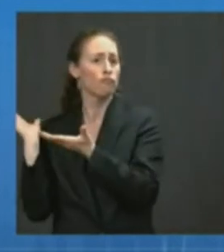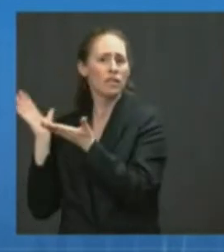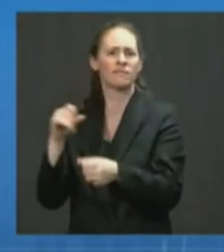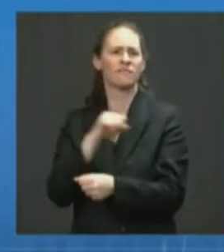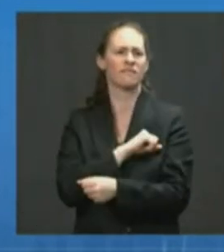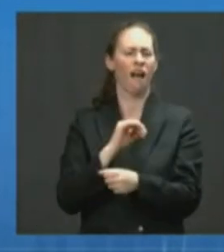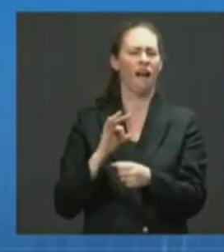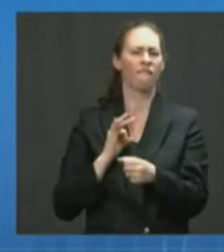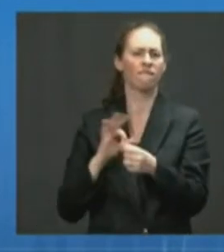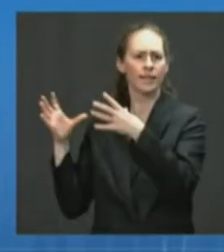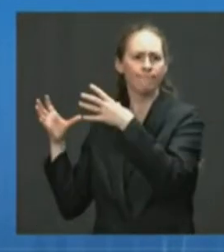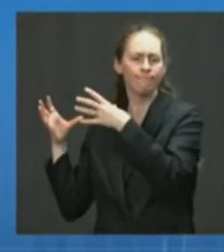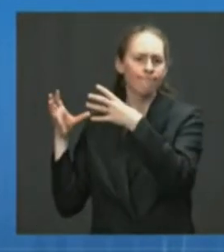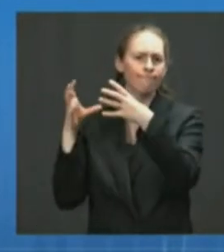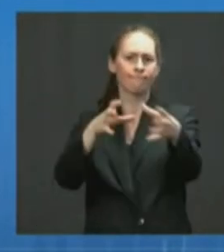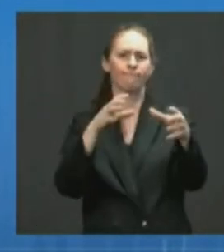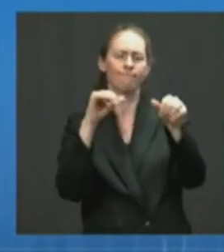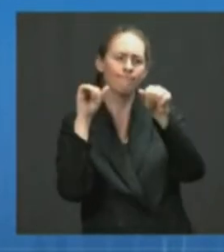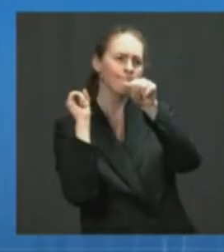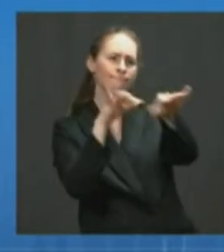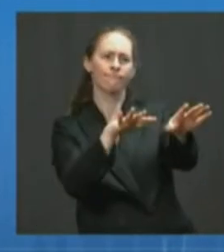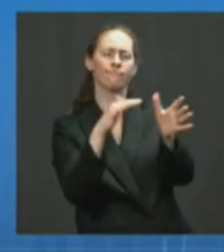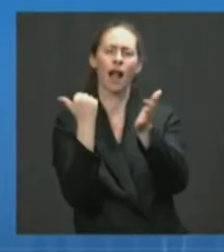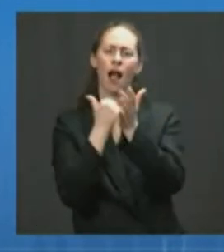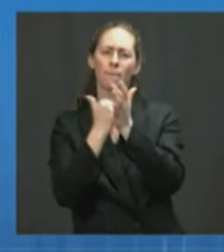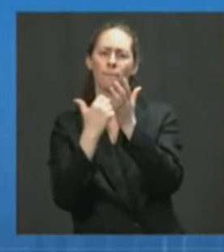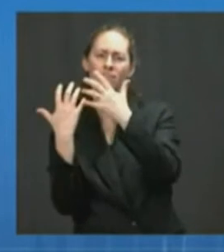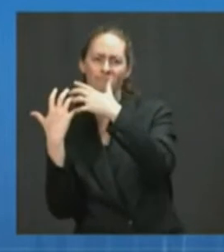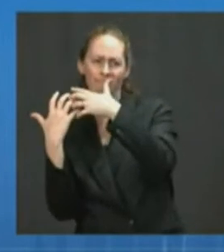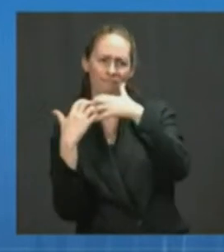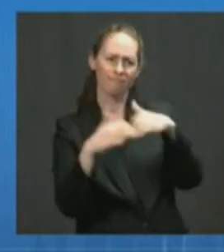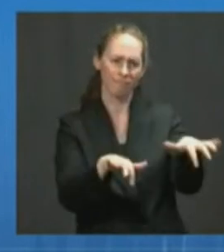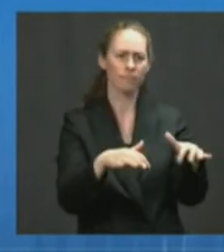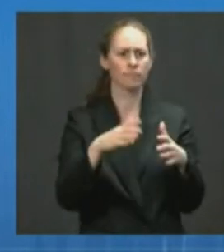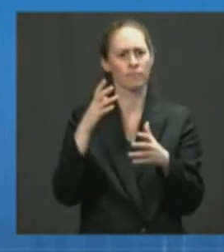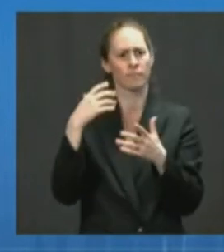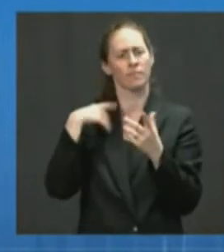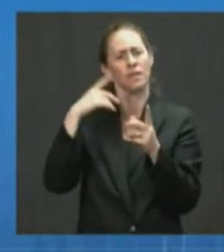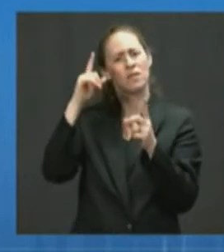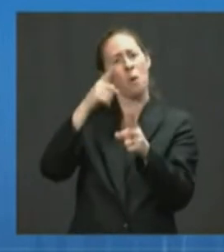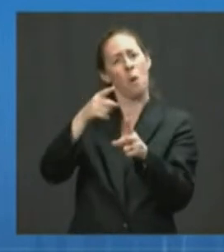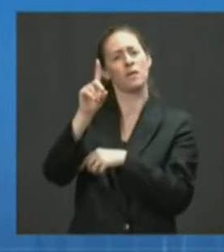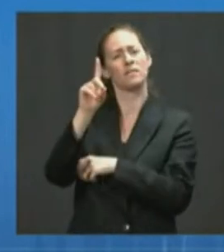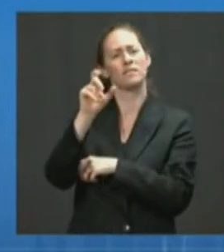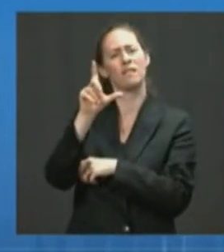as they work to mitigate the spread of Delta and increase vaccinations.